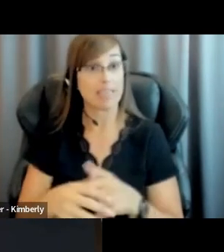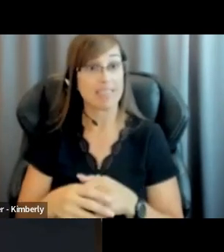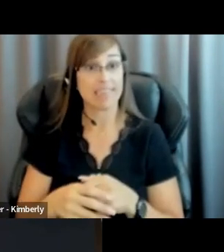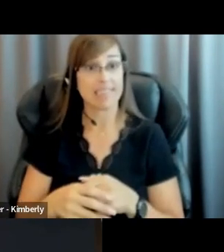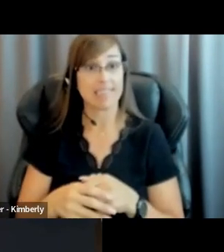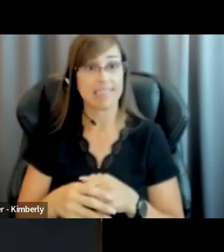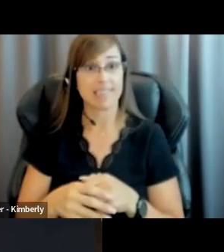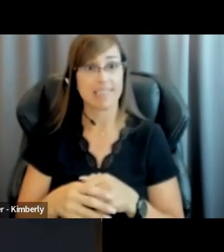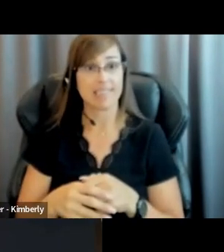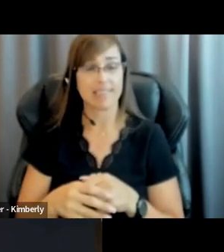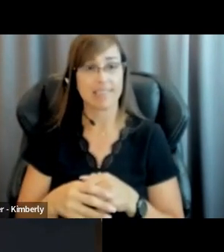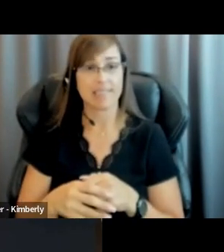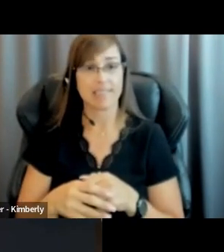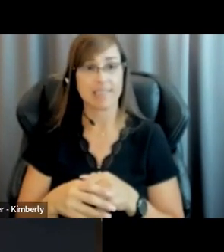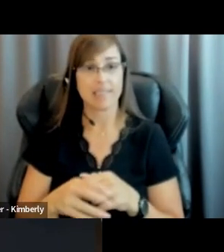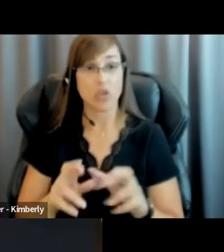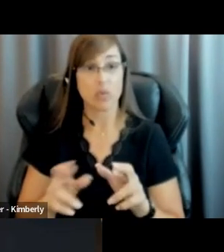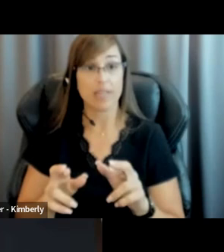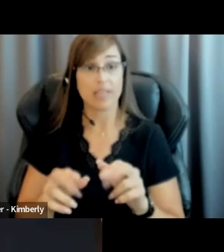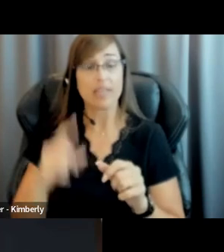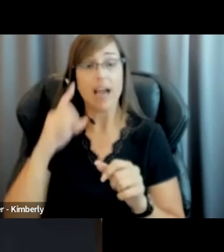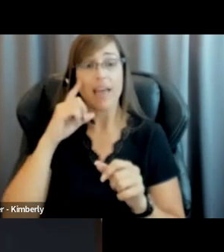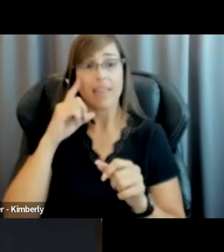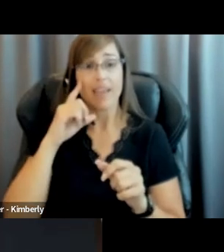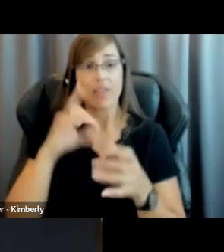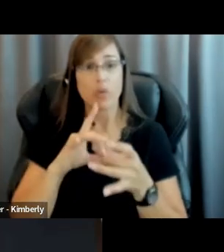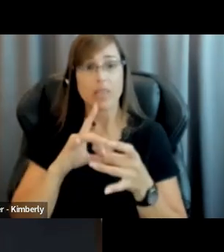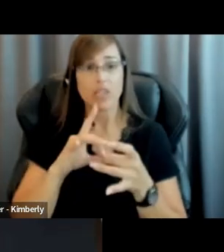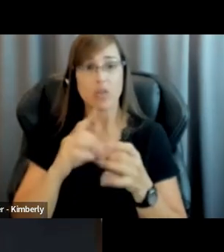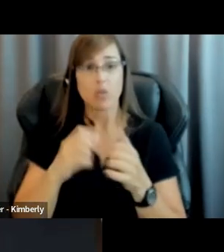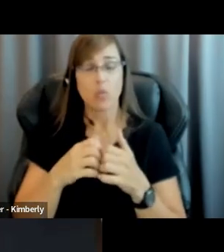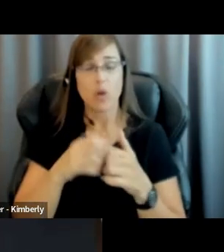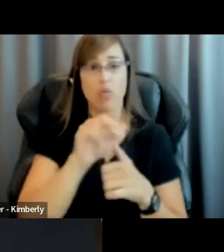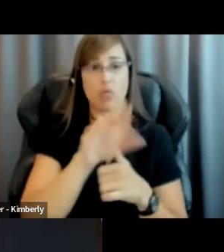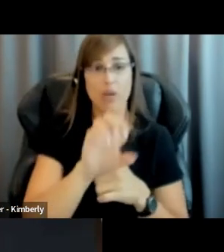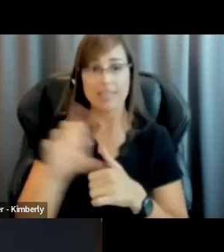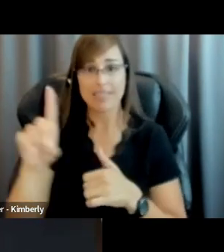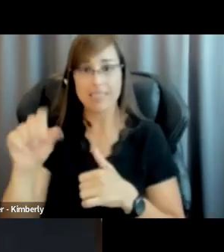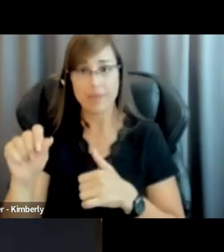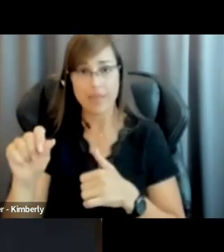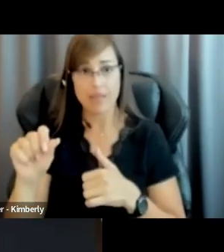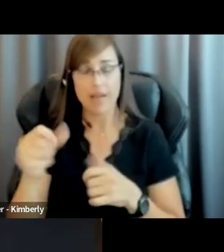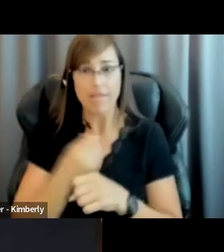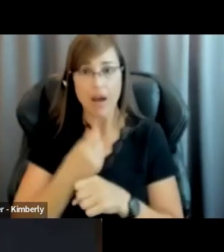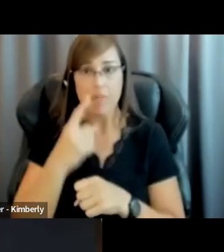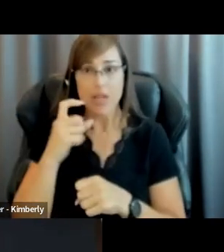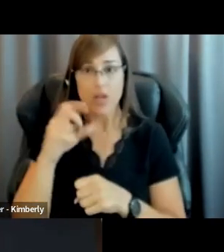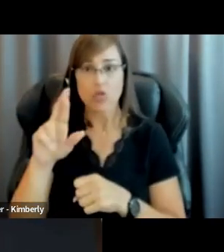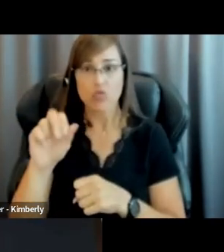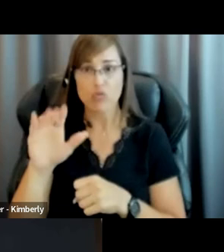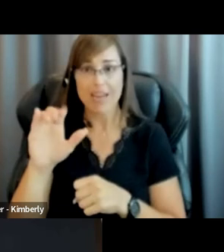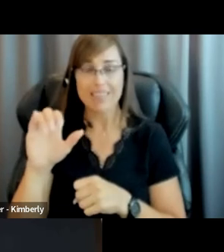Sarah. I think the relationship between race and disability is so fraught because racism